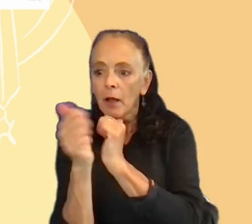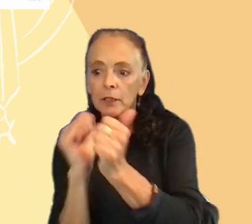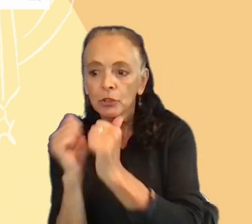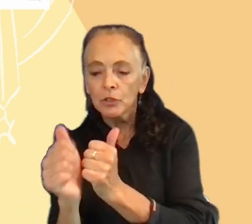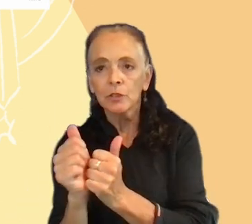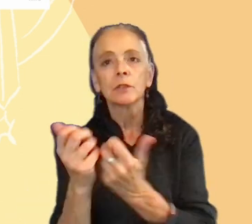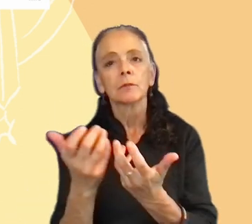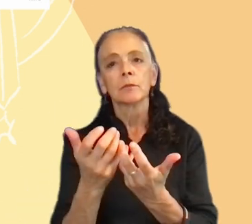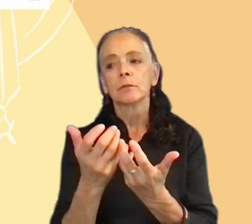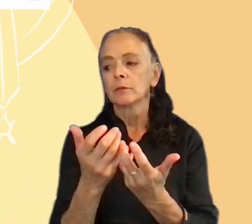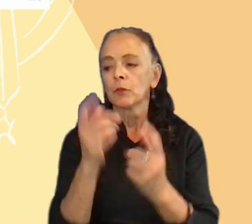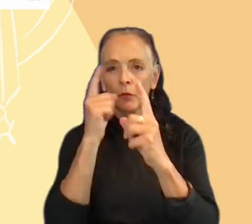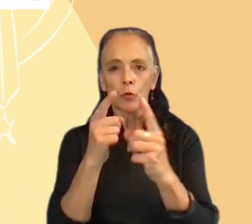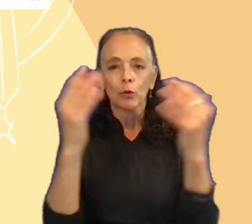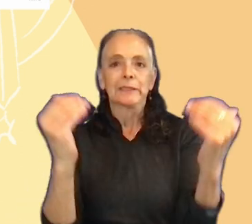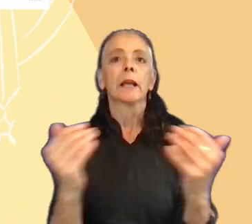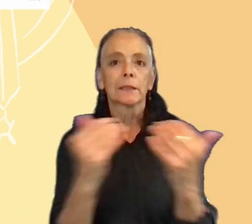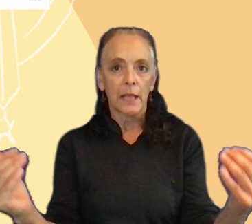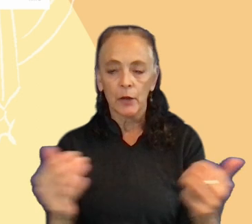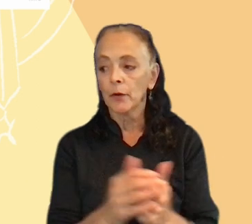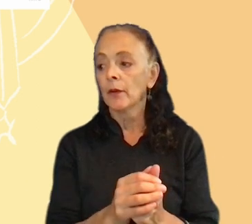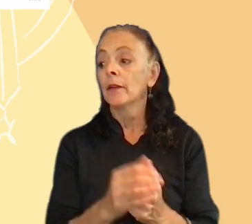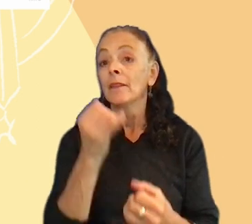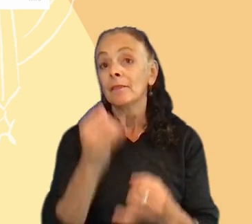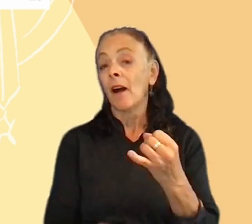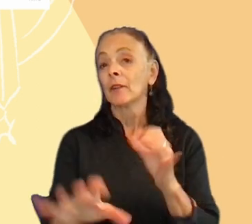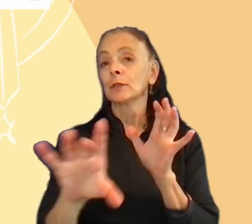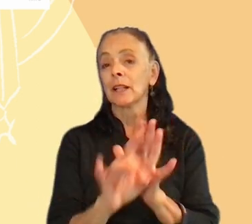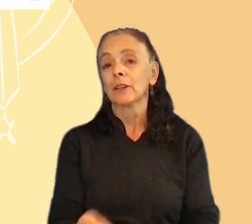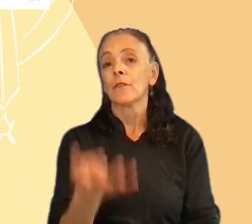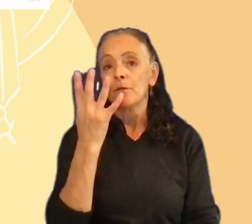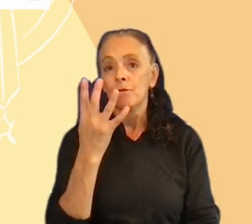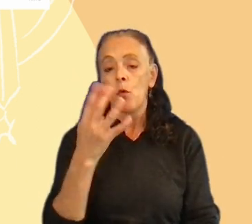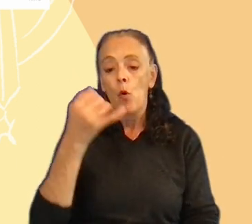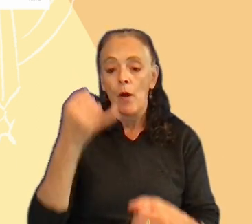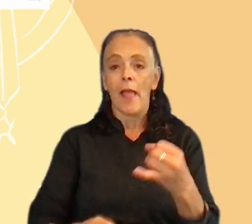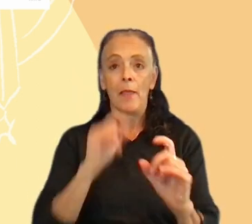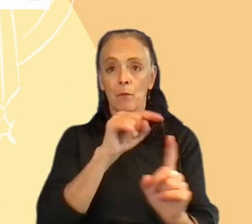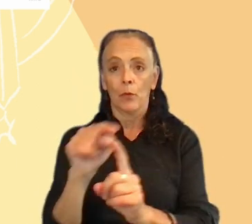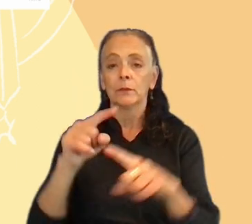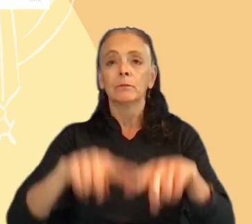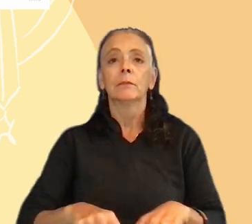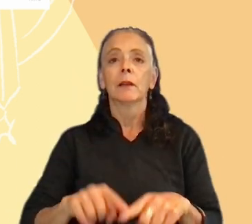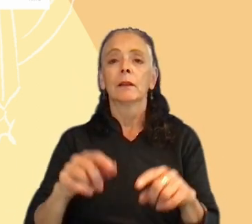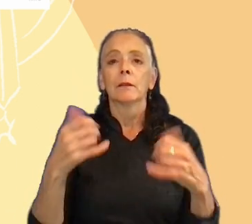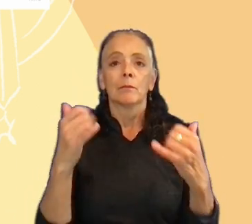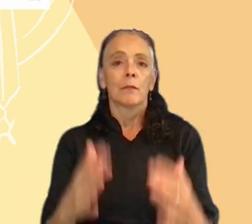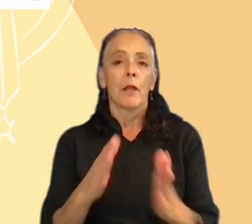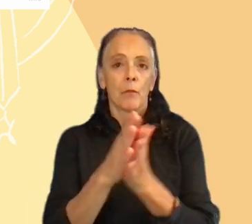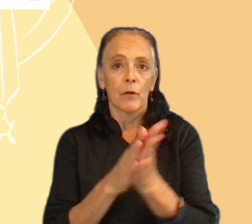goals were in the next layer. And in the end, we selected four endpoints based on different gameplay motivations. So,